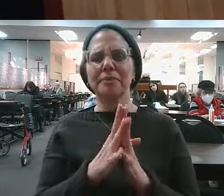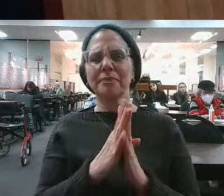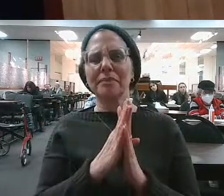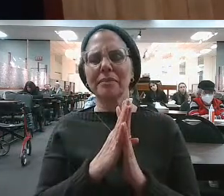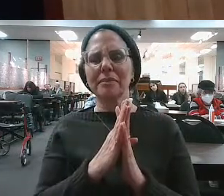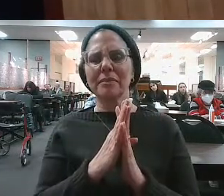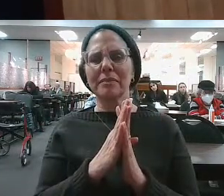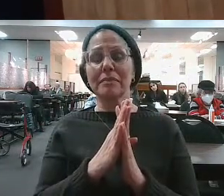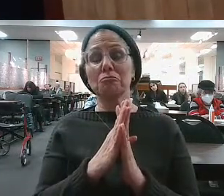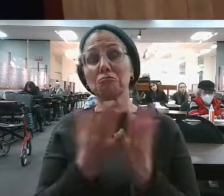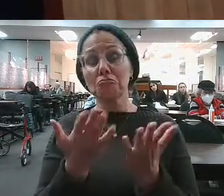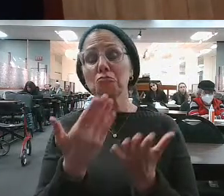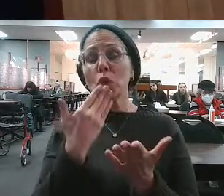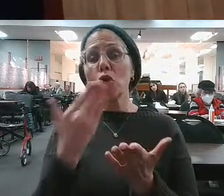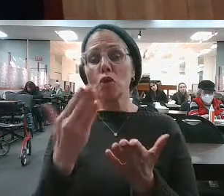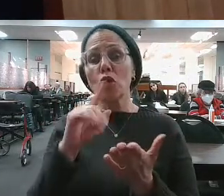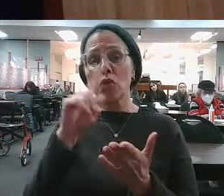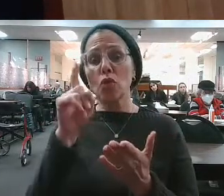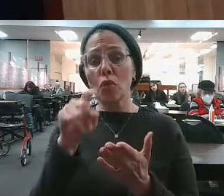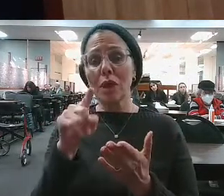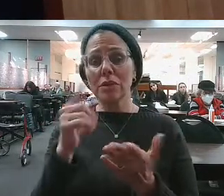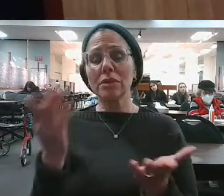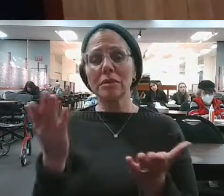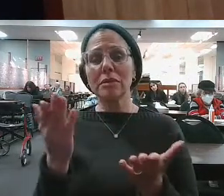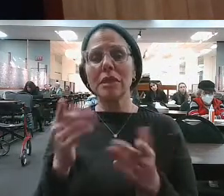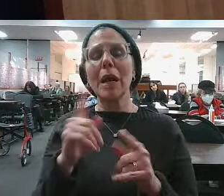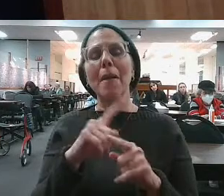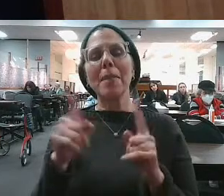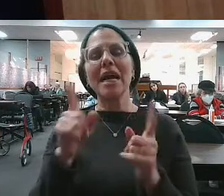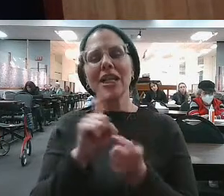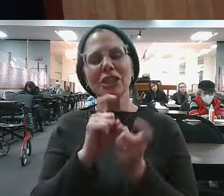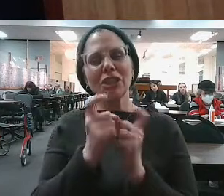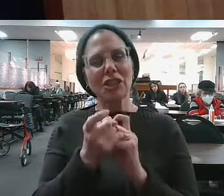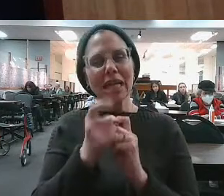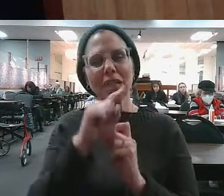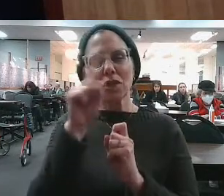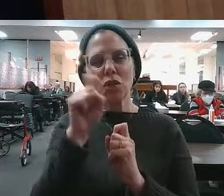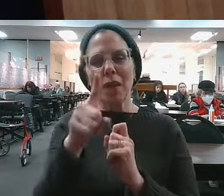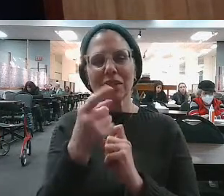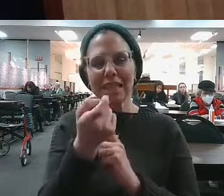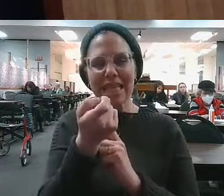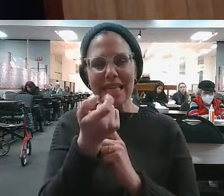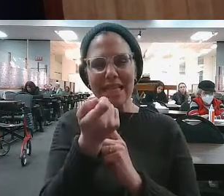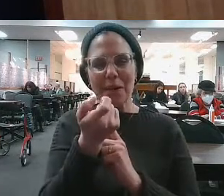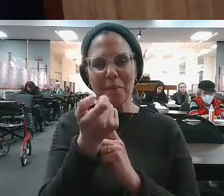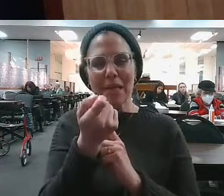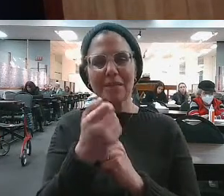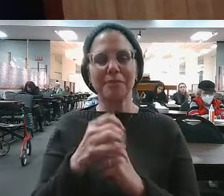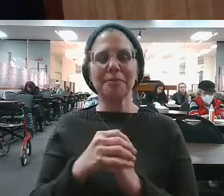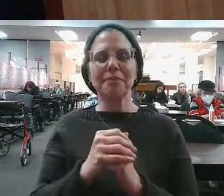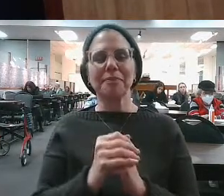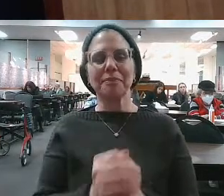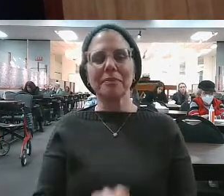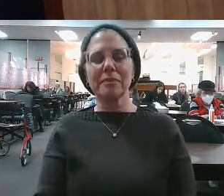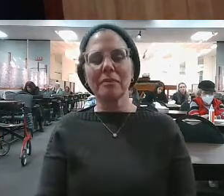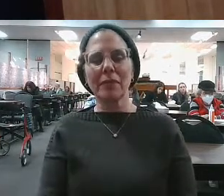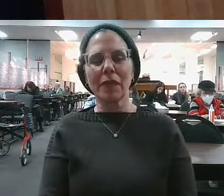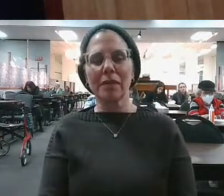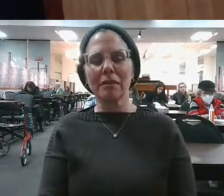So the Hassan Sofer says, it's a great question. But he says, you have to reframe it a little bit. How so? Listen to this. He says,